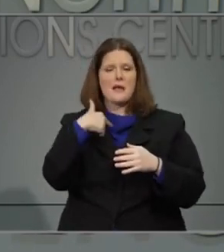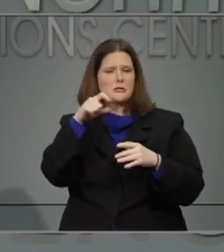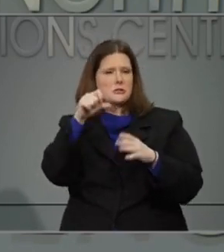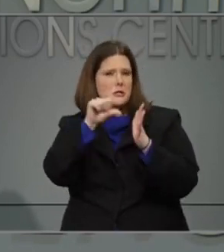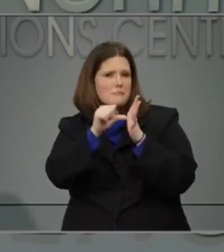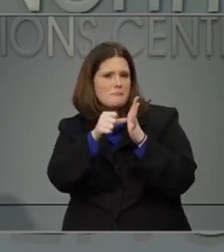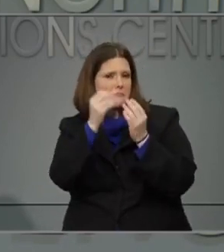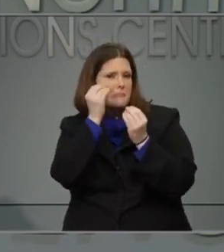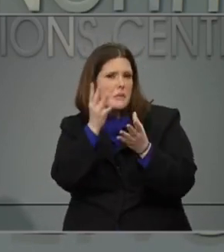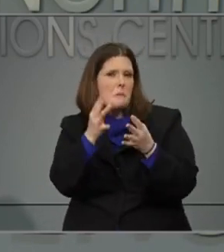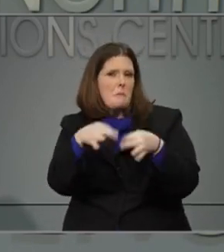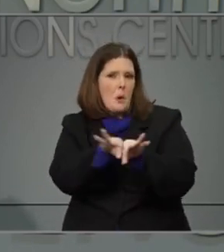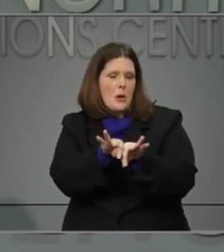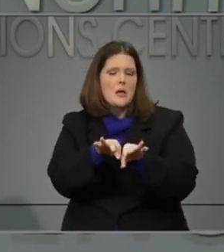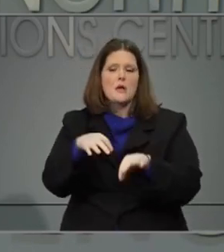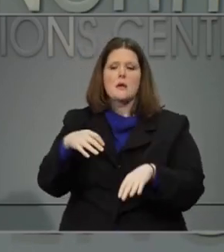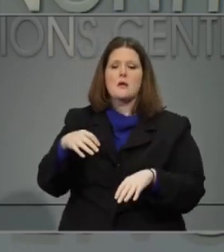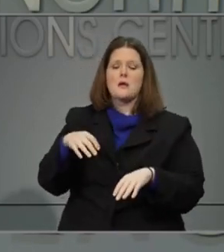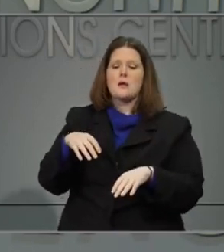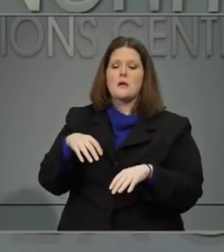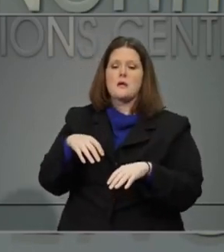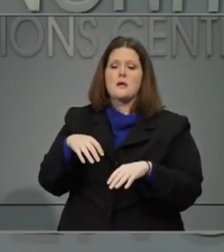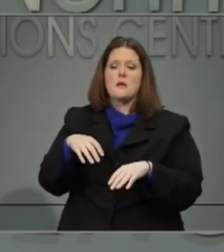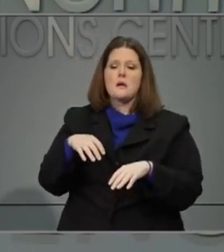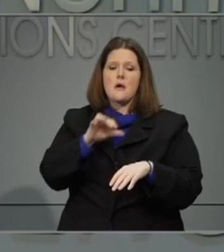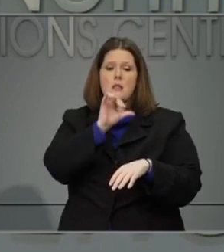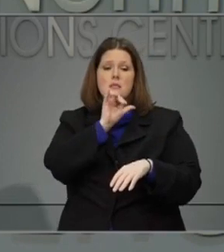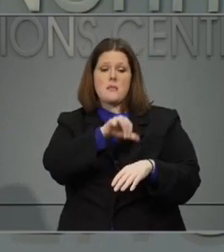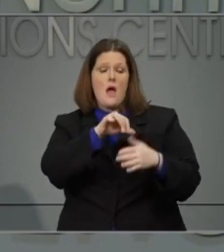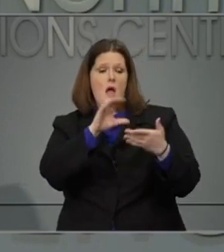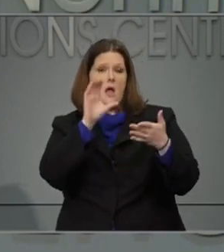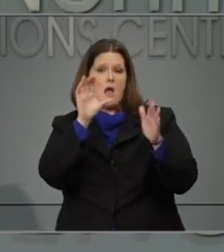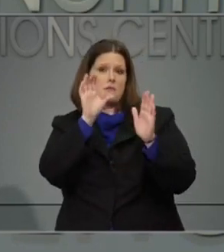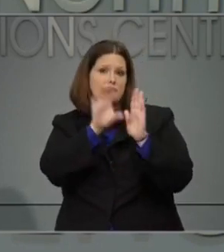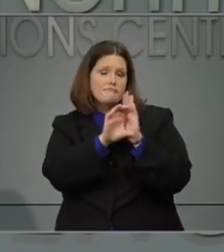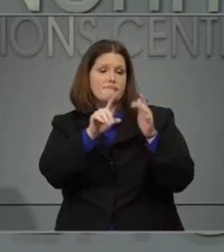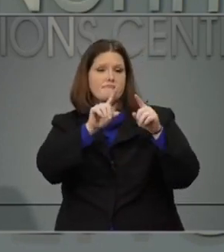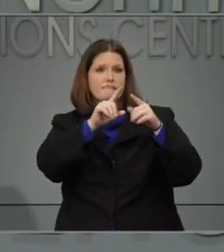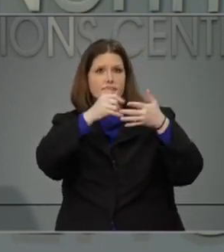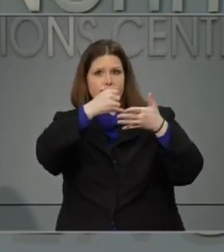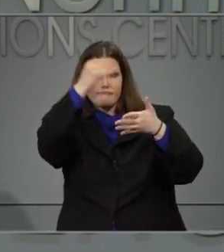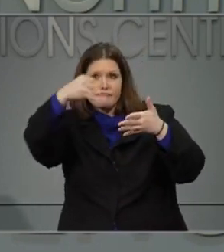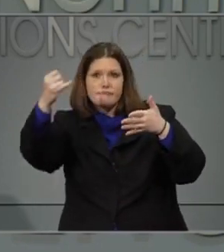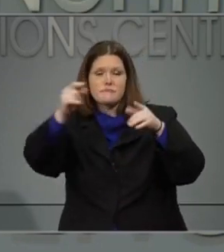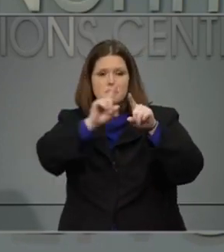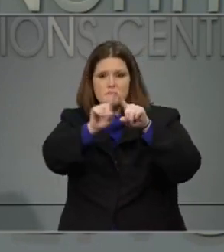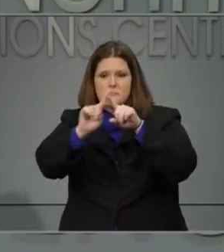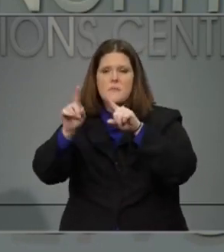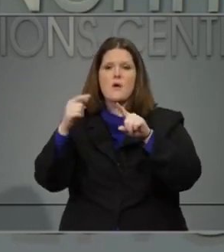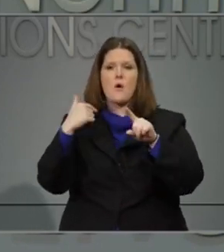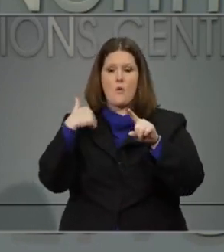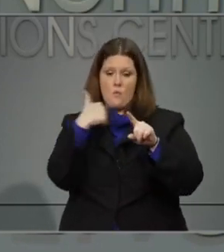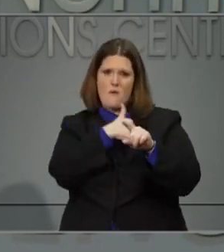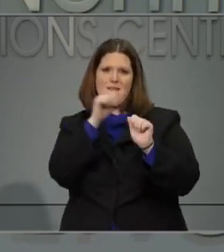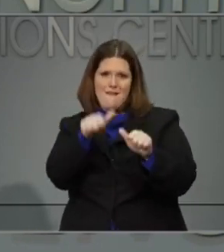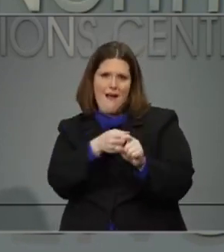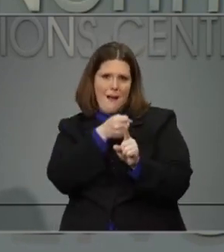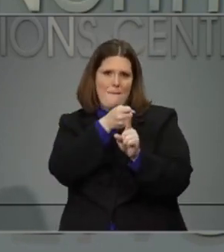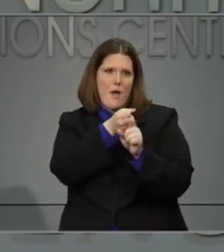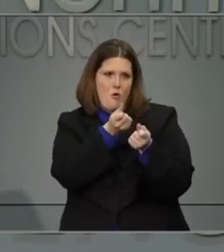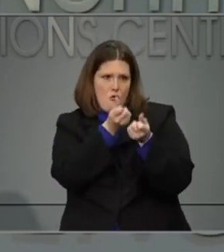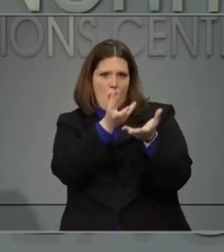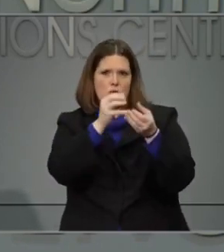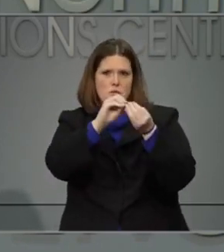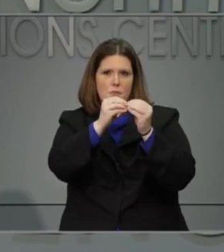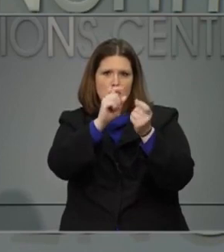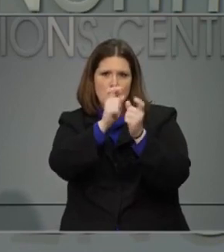we can affect what the modeling shows by obeying these restrictions and social